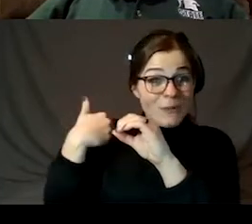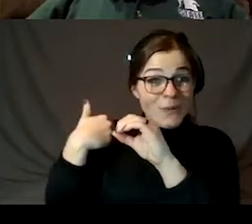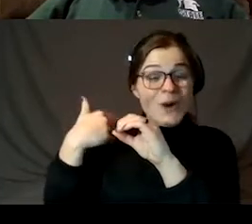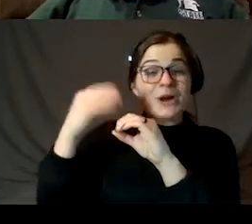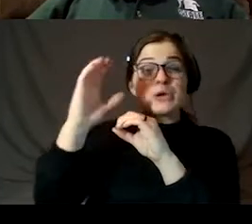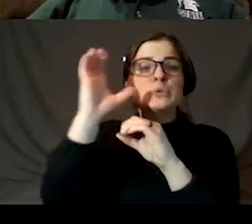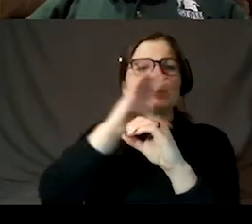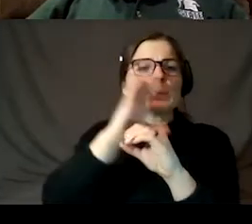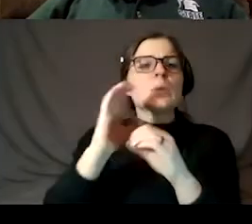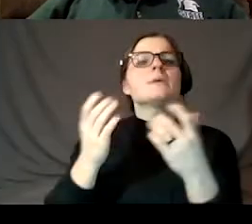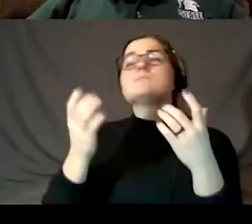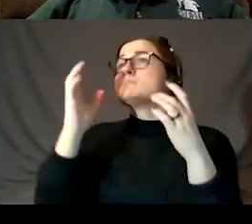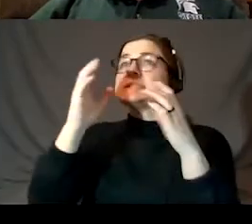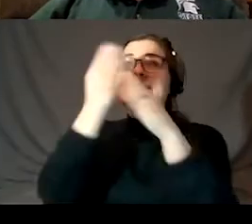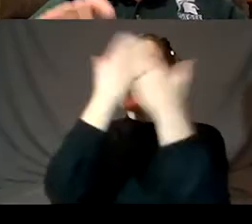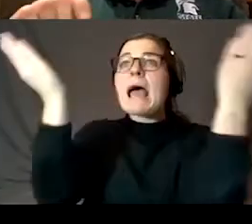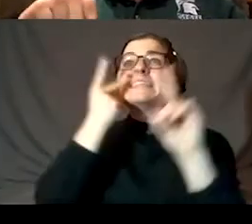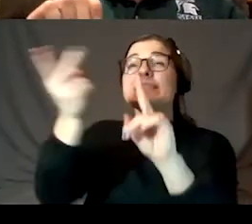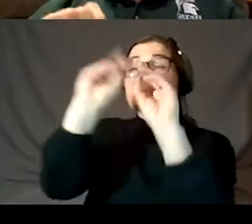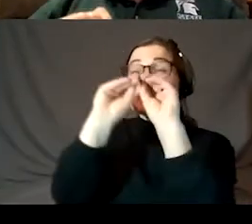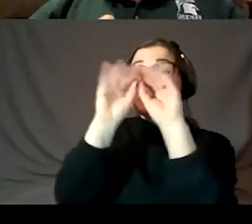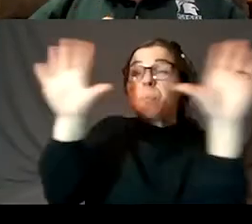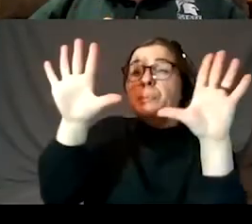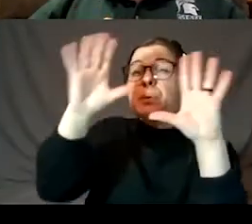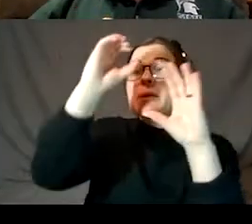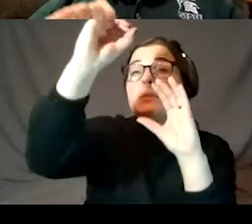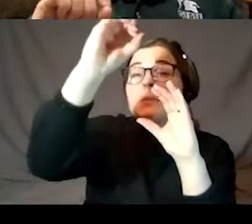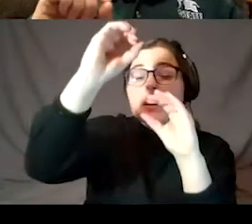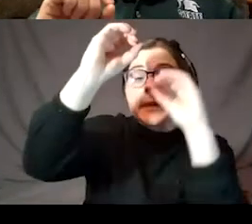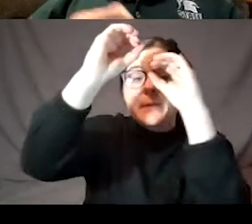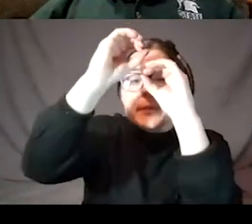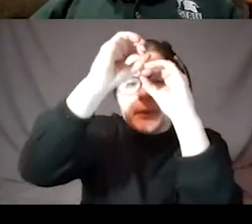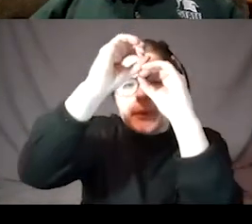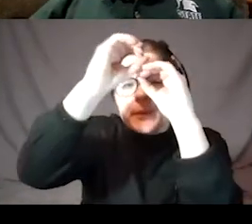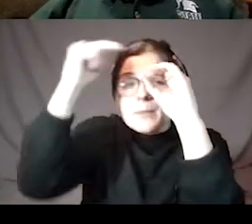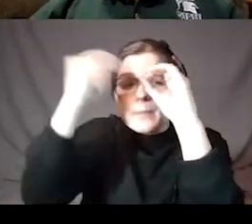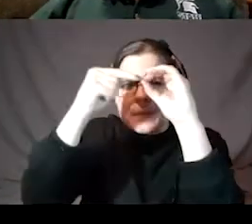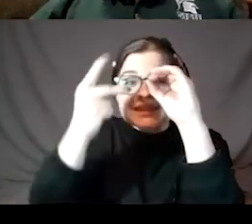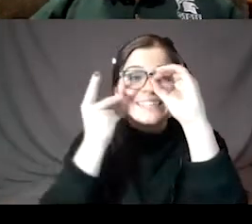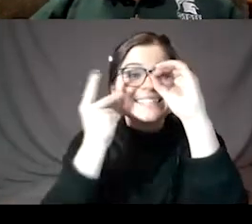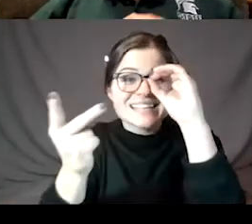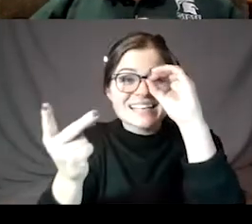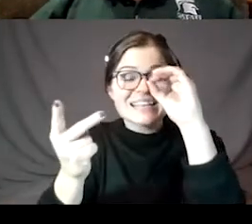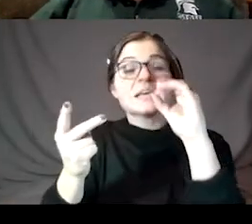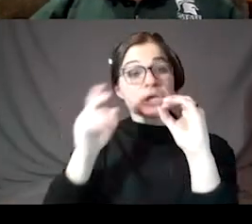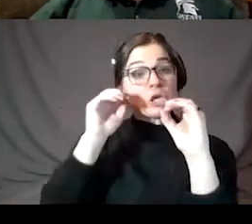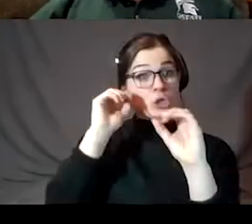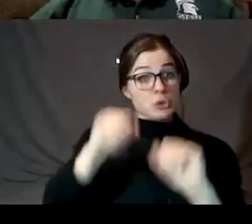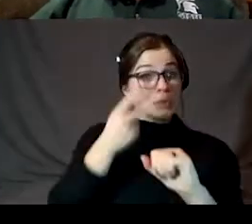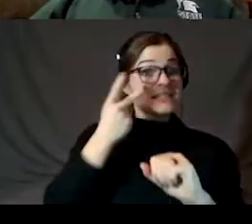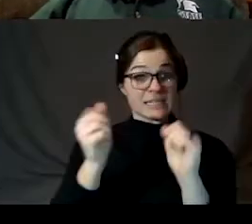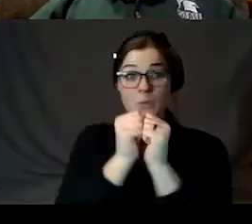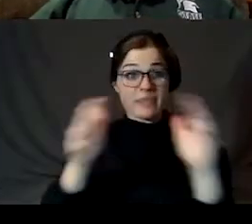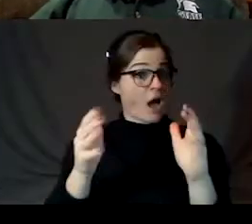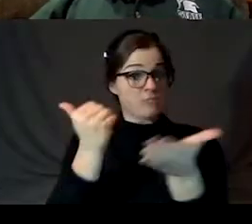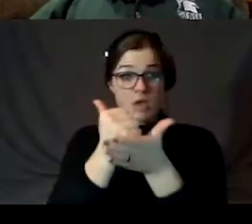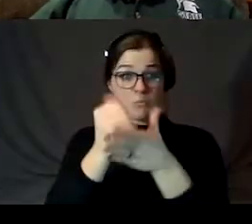-like object below it. You can see it with an unaided eye. Binoculars will help, especially if you live in